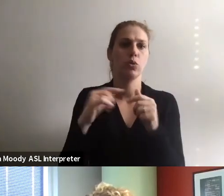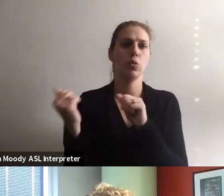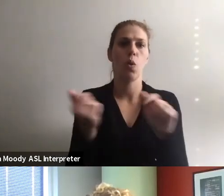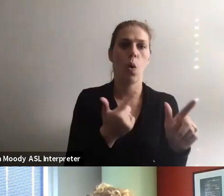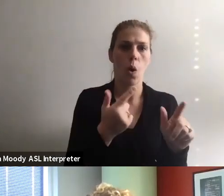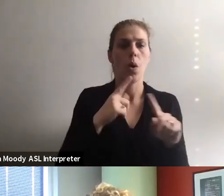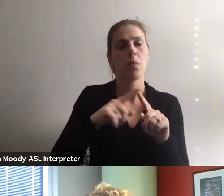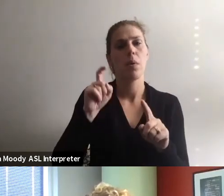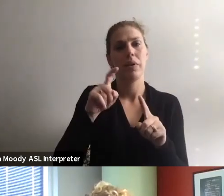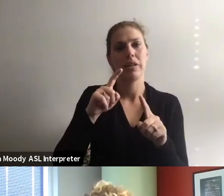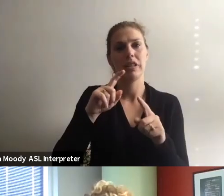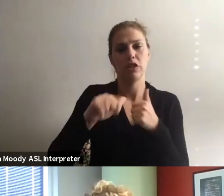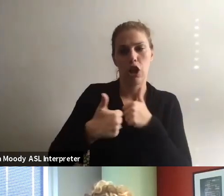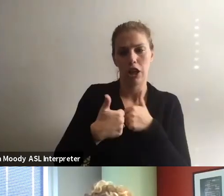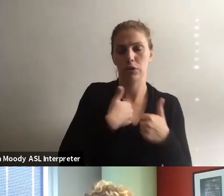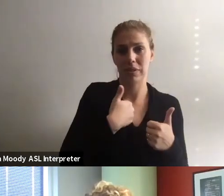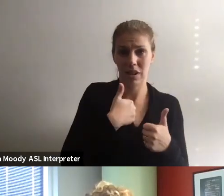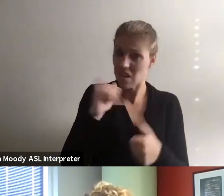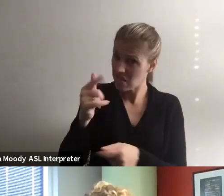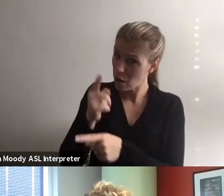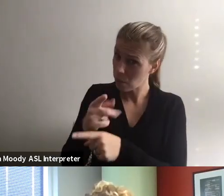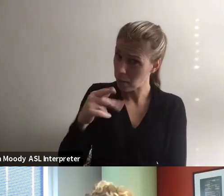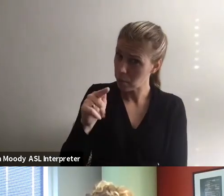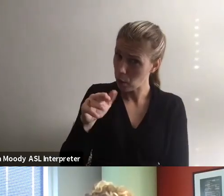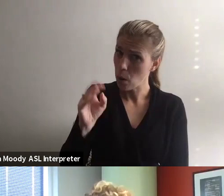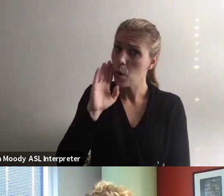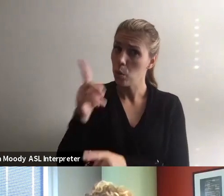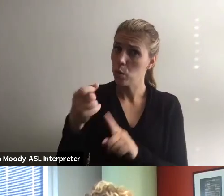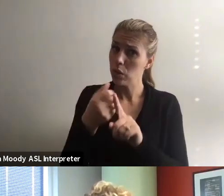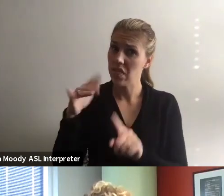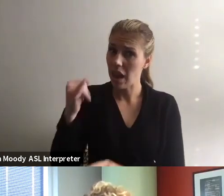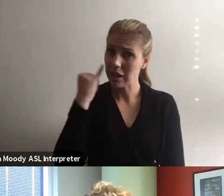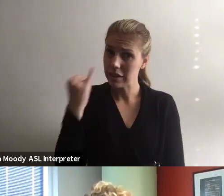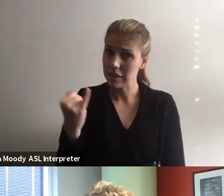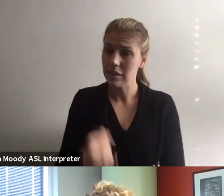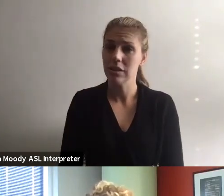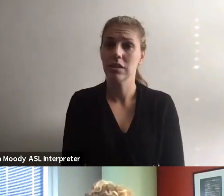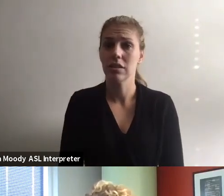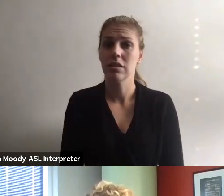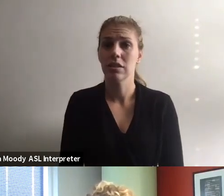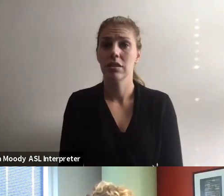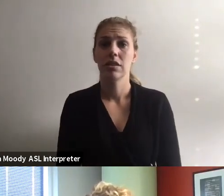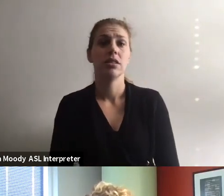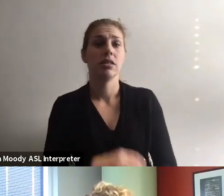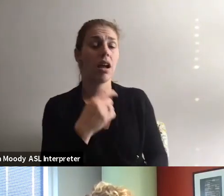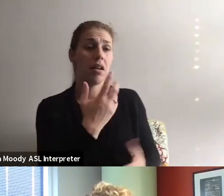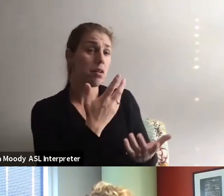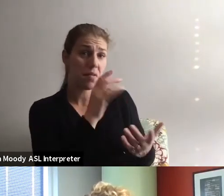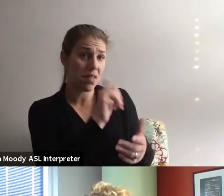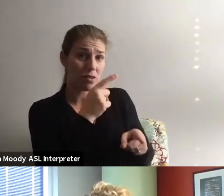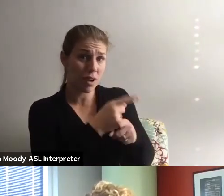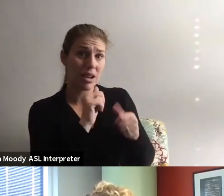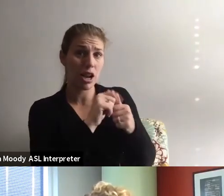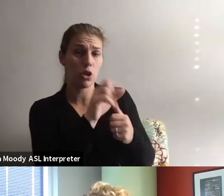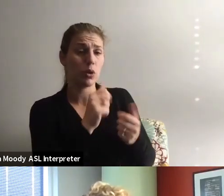but I could, should keep challenging myself, am I getting that right, Palermo, or will you talk more about that idea? Um, yes, I think it's, it's, that's how you get,